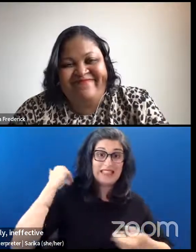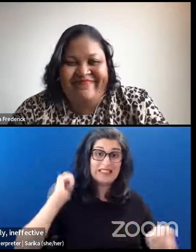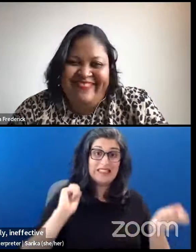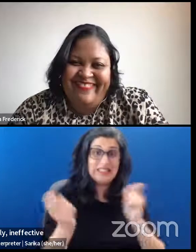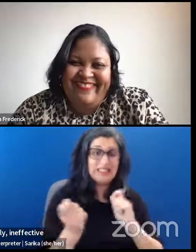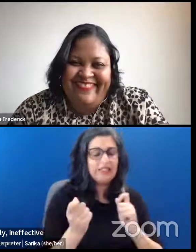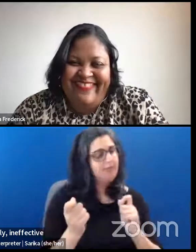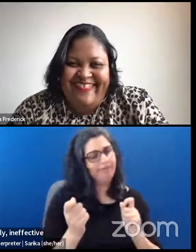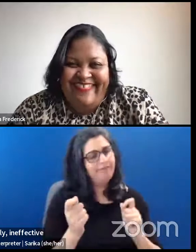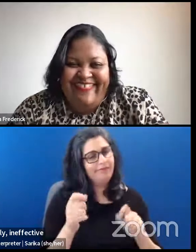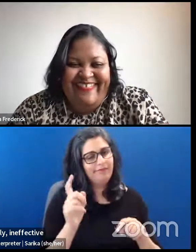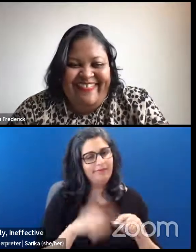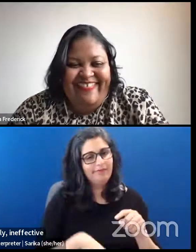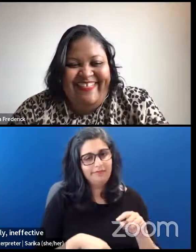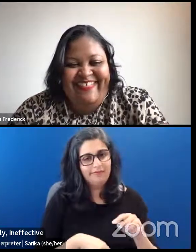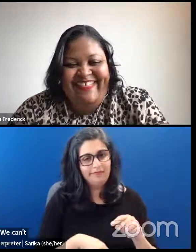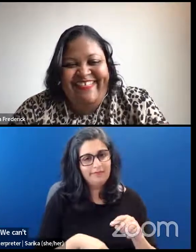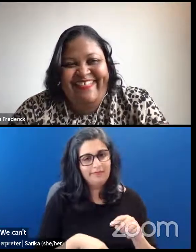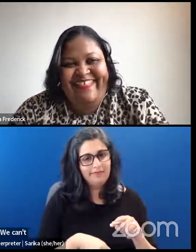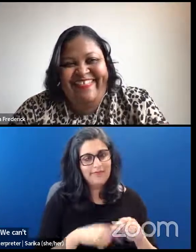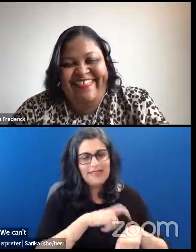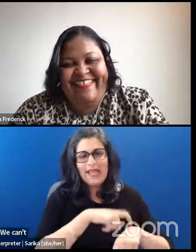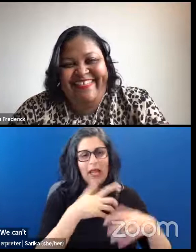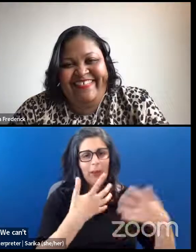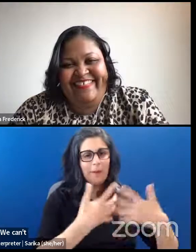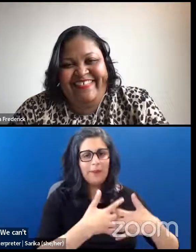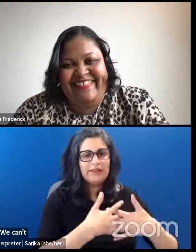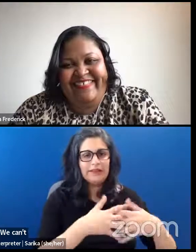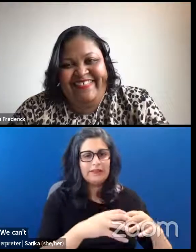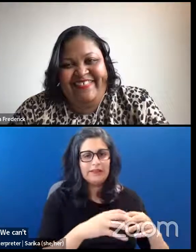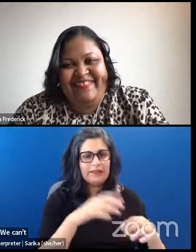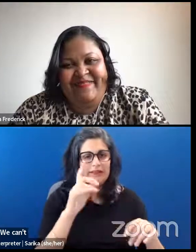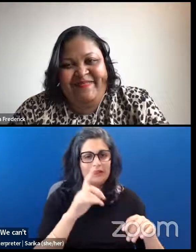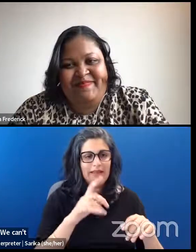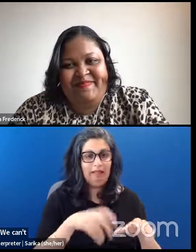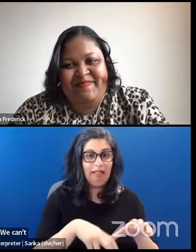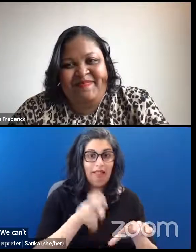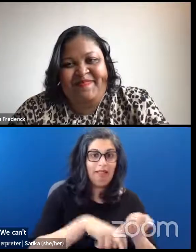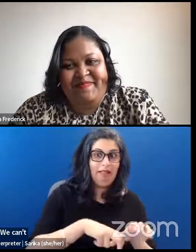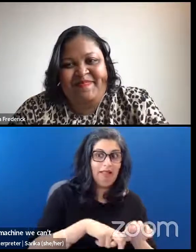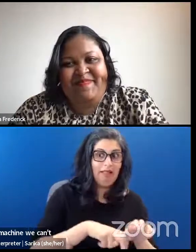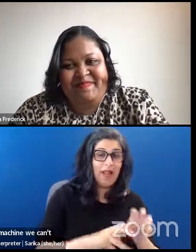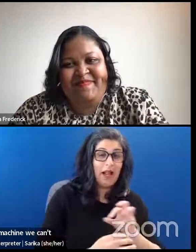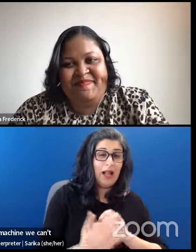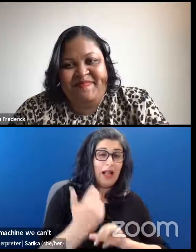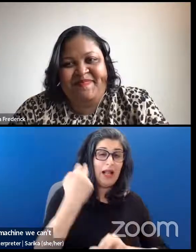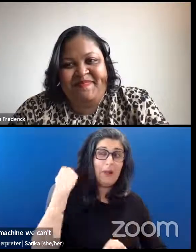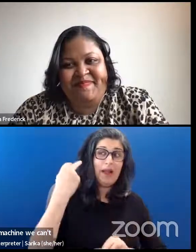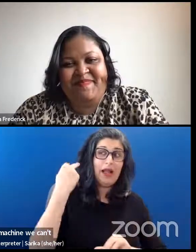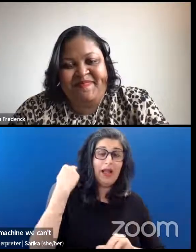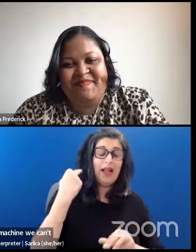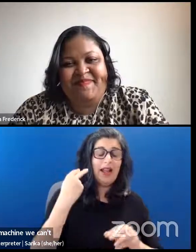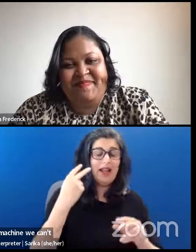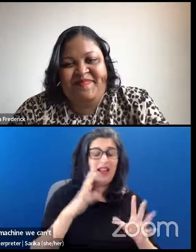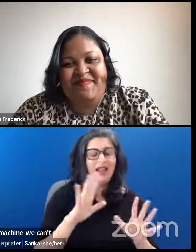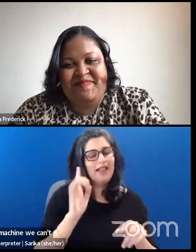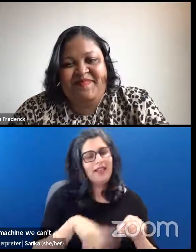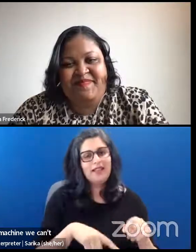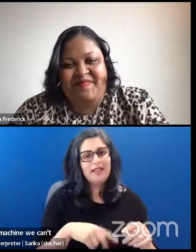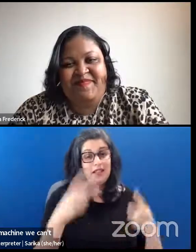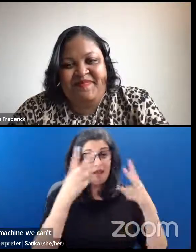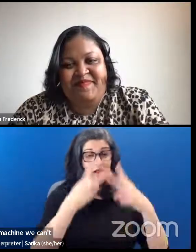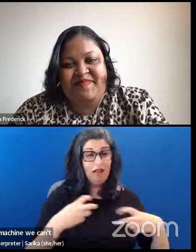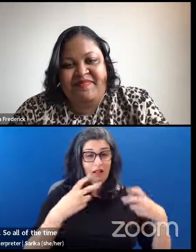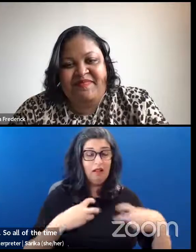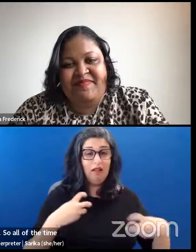machine, we can't go back and change something. So all of the time we take unpacking and replaying and watching again, all of this trauma, re-traumatizing ourselves and